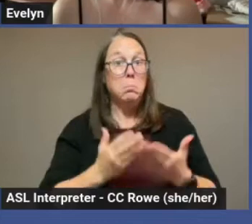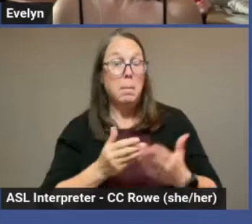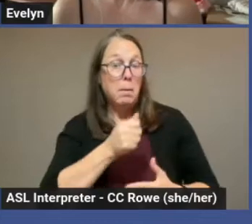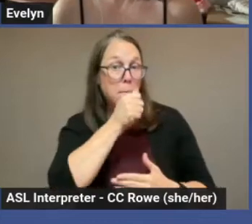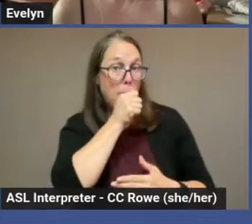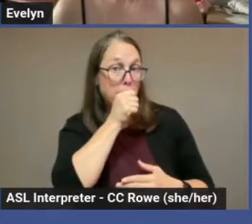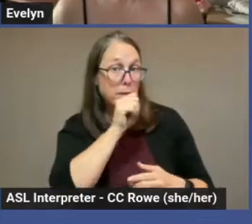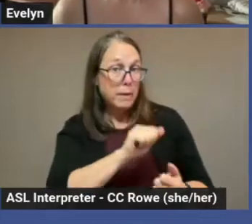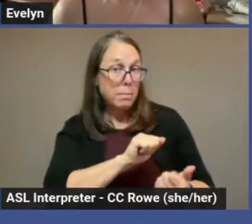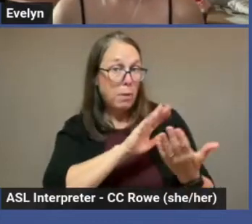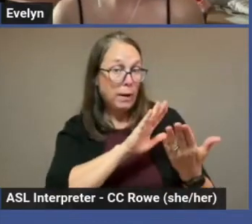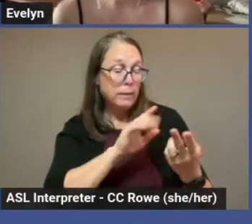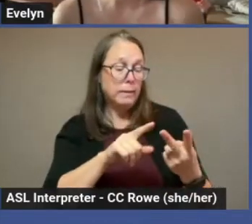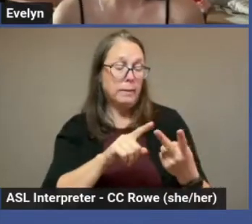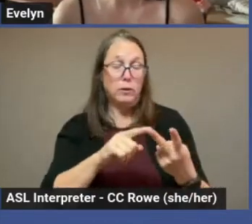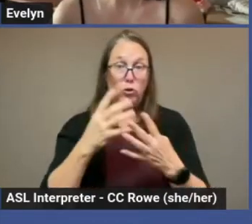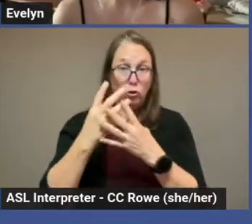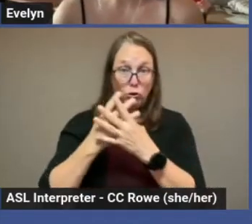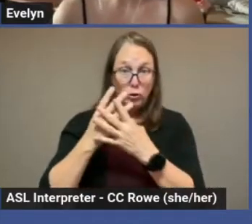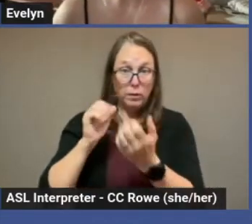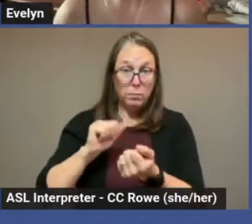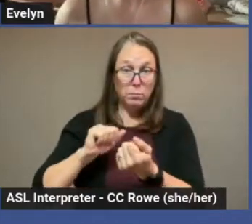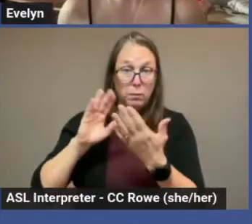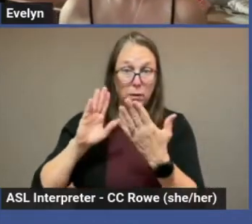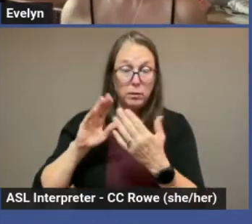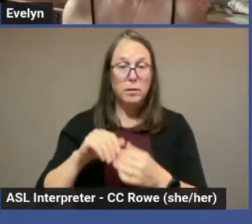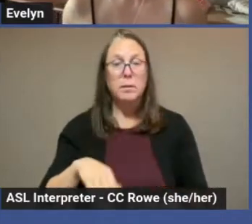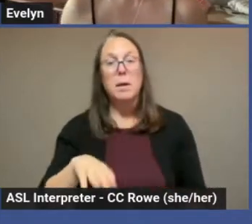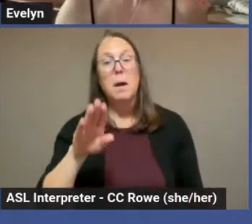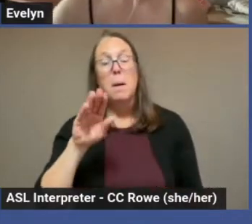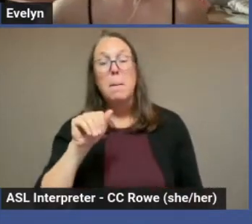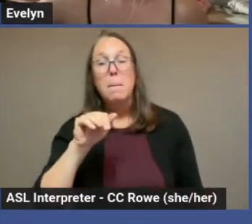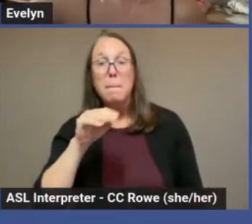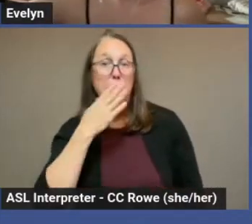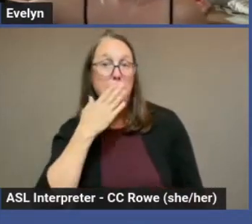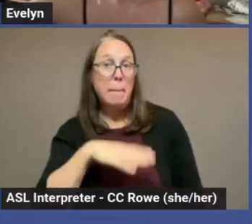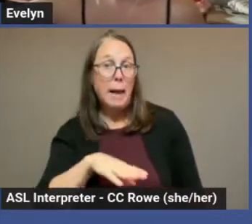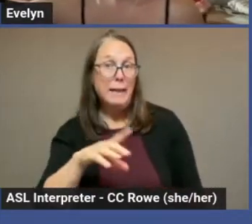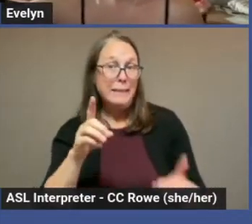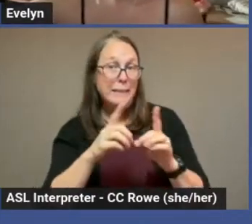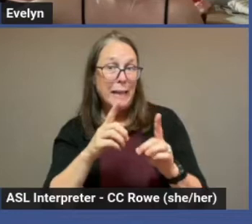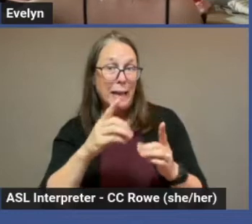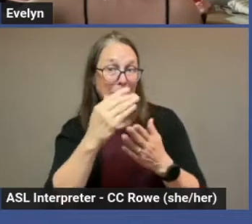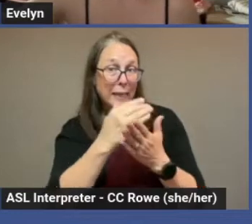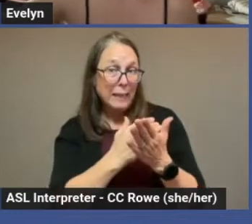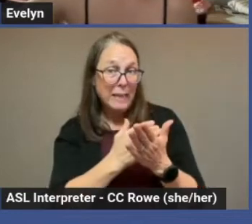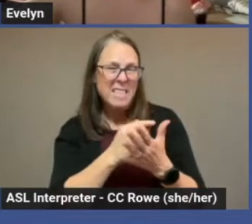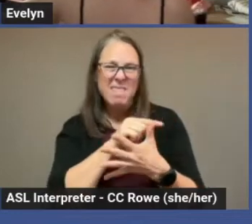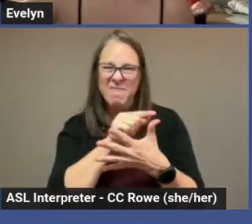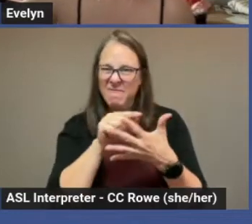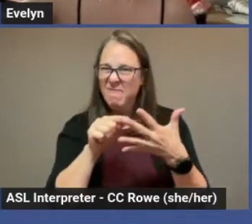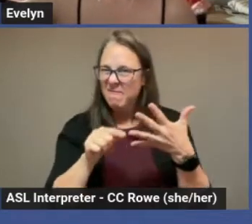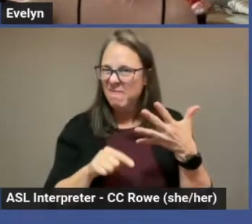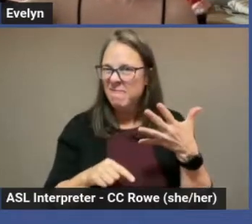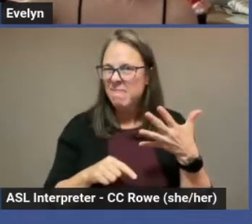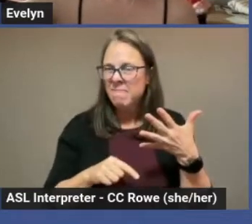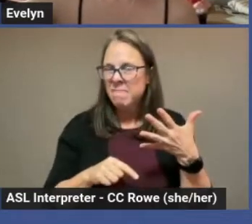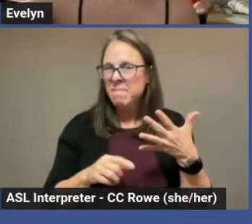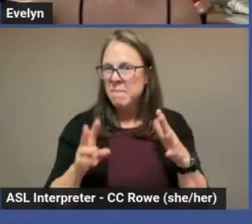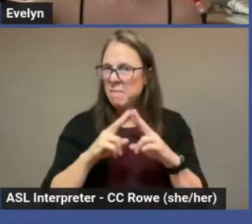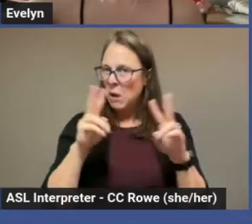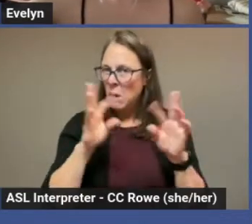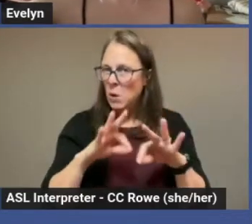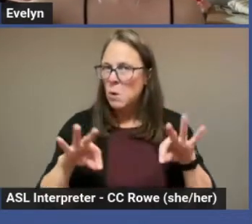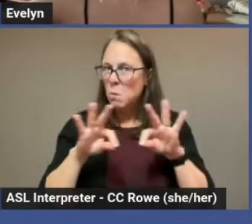practices, bad date lists, things like this. And it is important to be in this